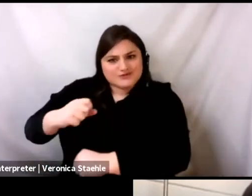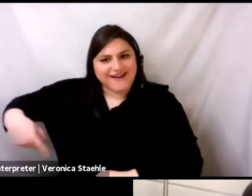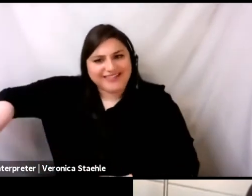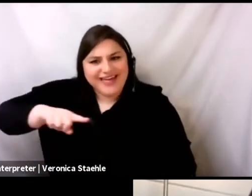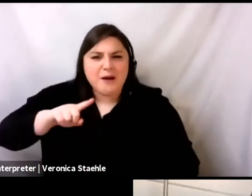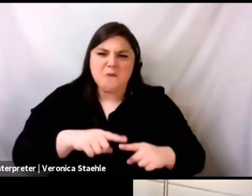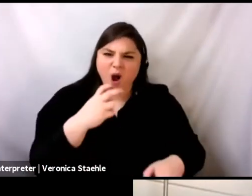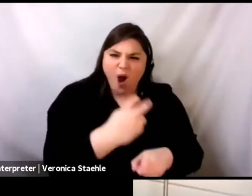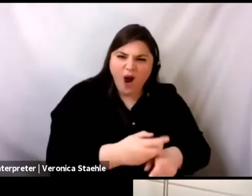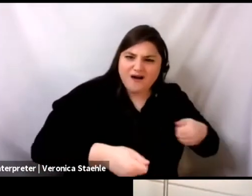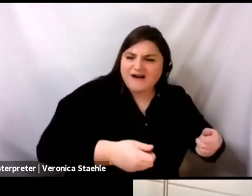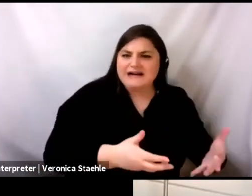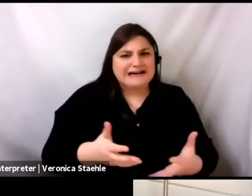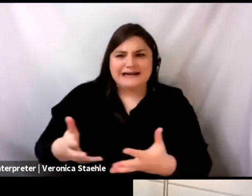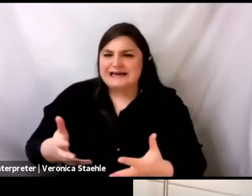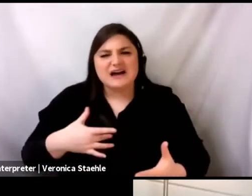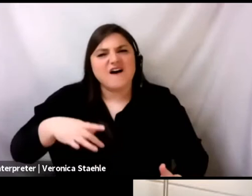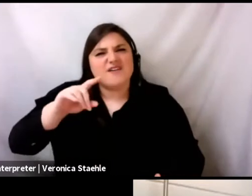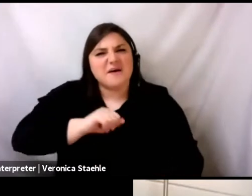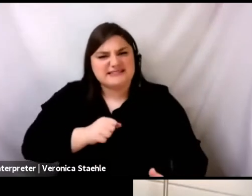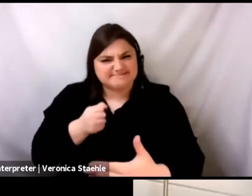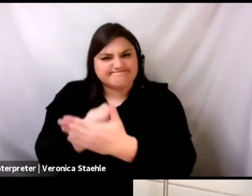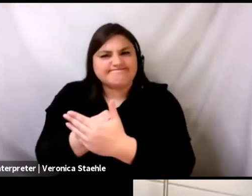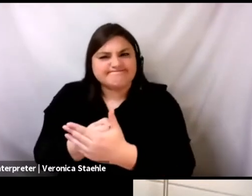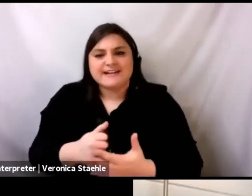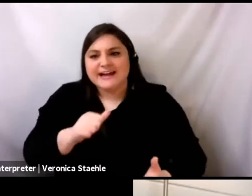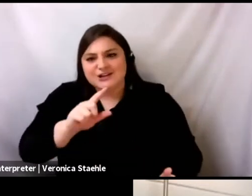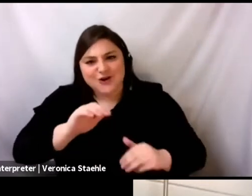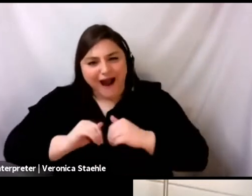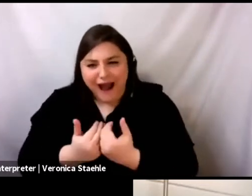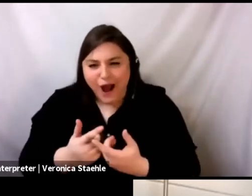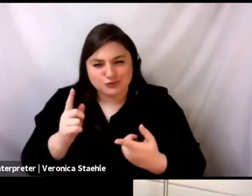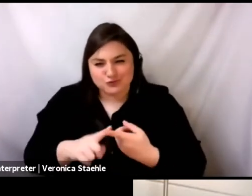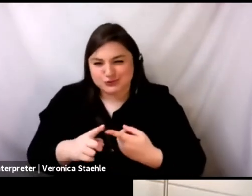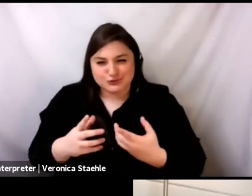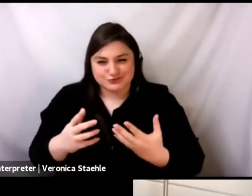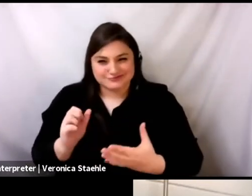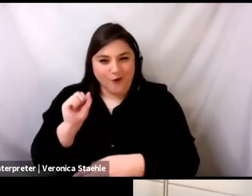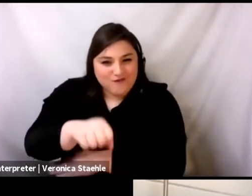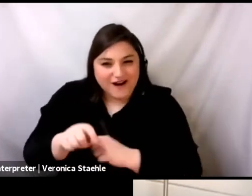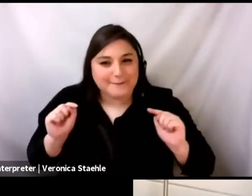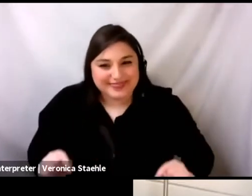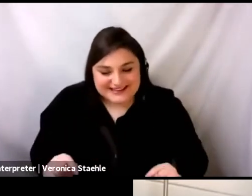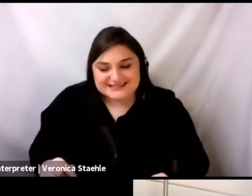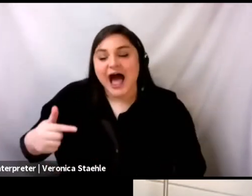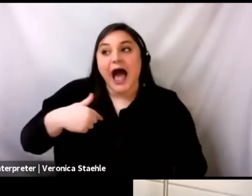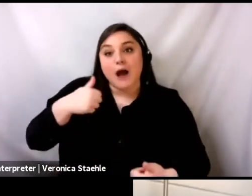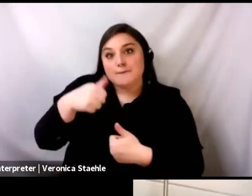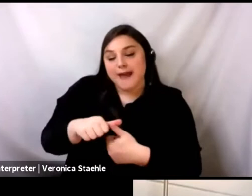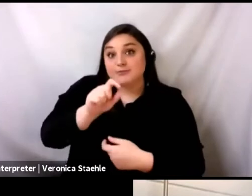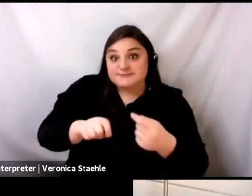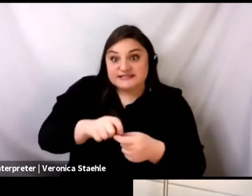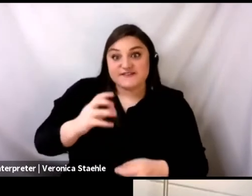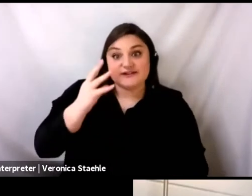Because, because, you know, it, when I actually did, I tried to explain or gave a workshop to my mom and her friends and,